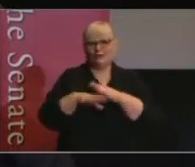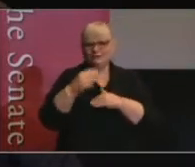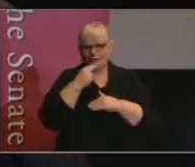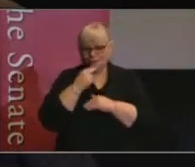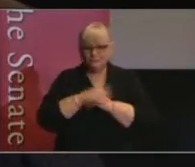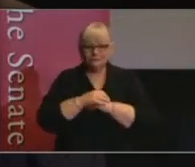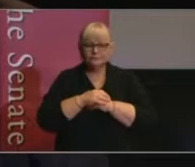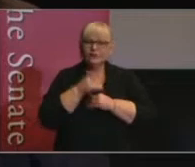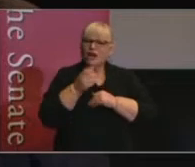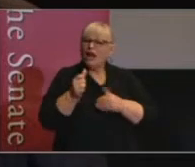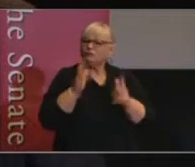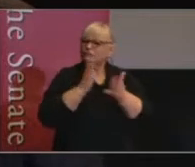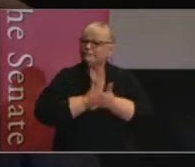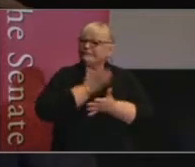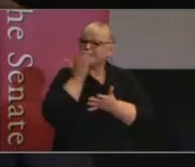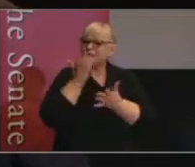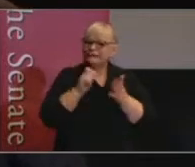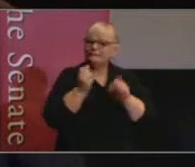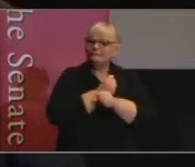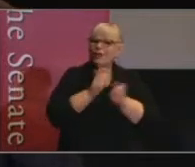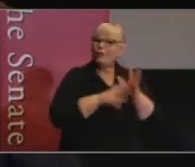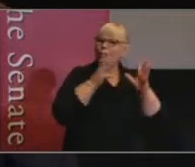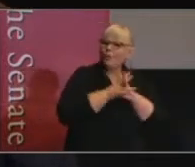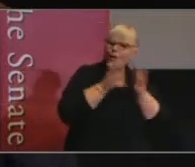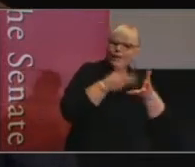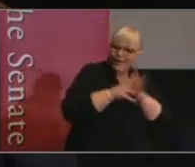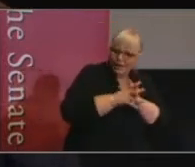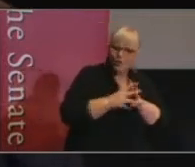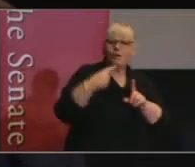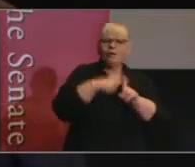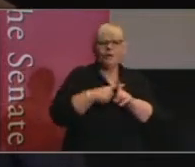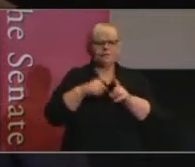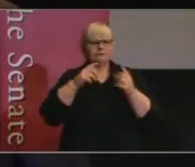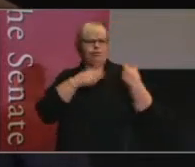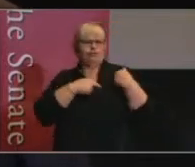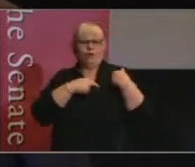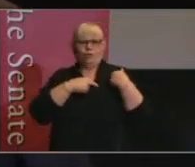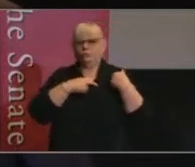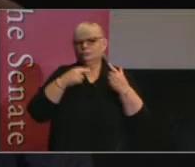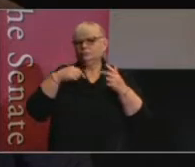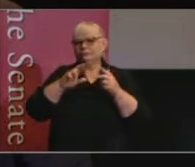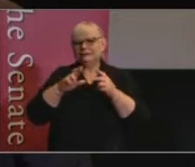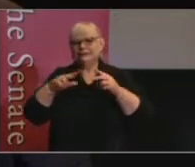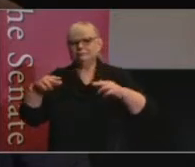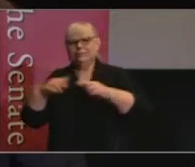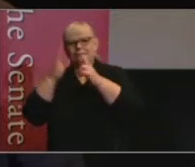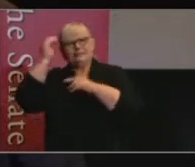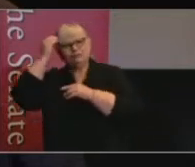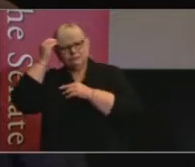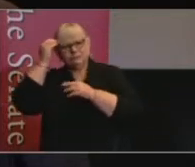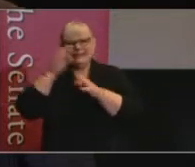Dr Moulds has a particular interest in lawmaking and the role of parliamentary committees in rights protection in Australia.